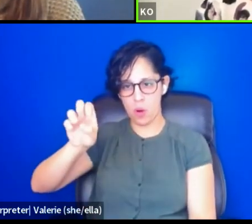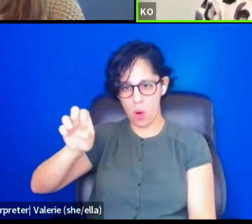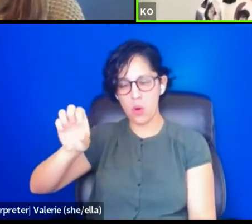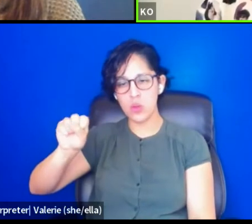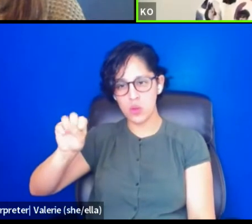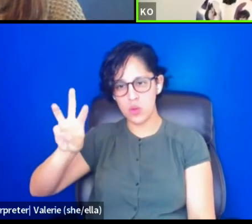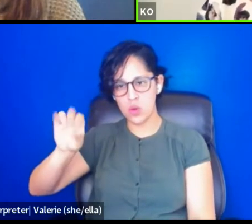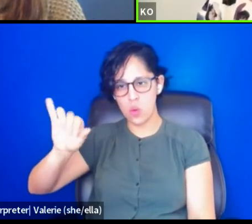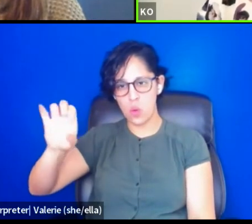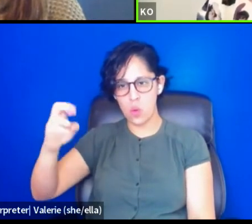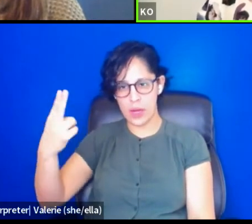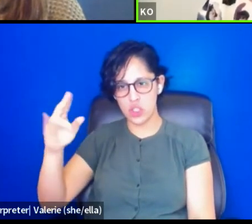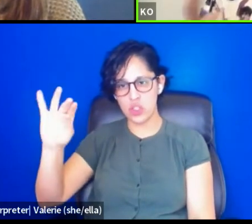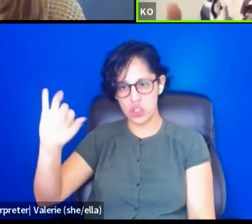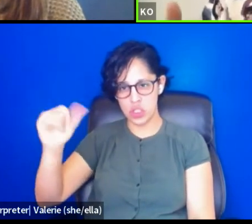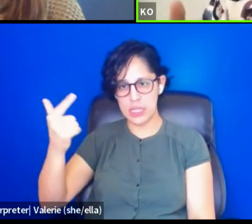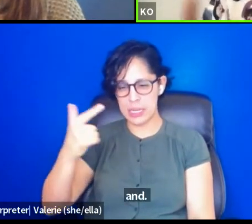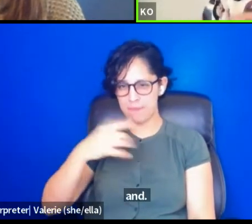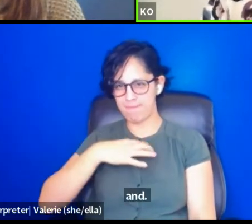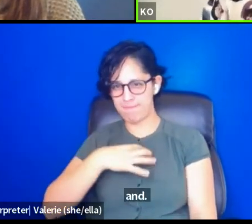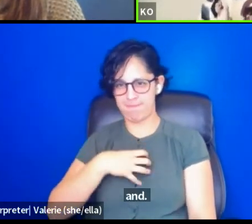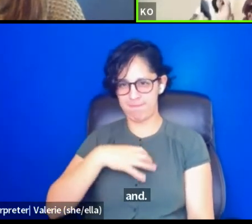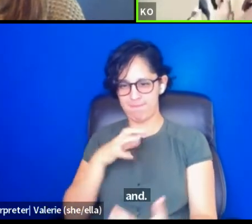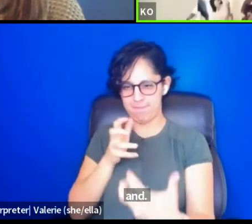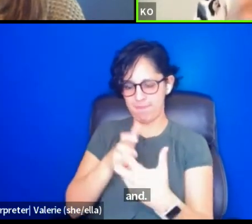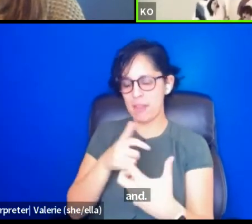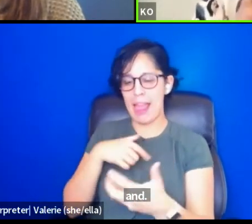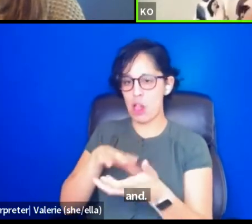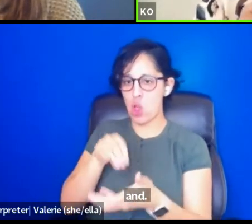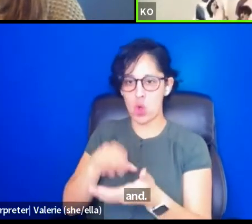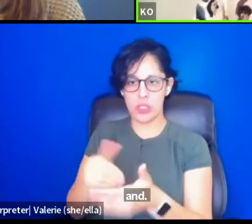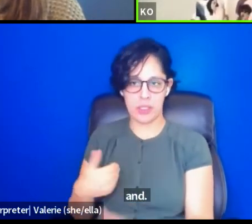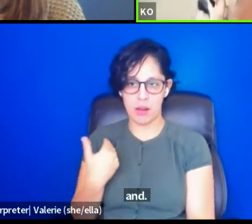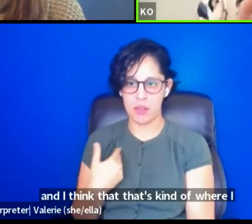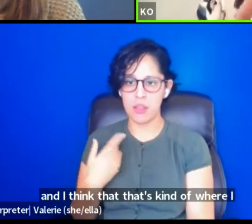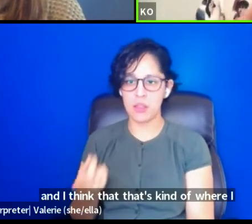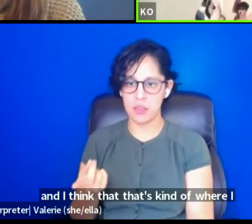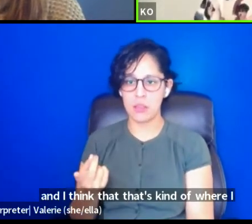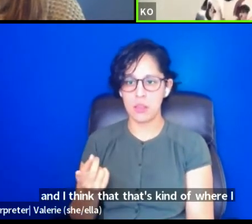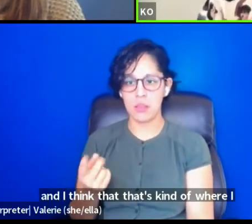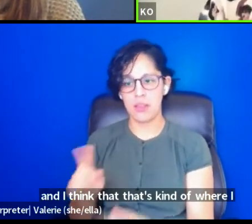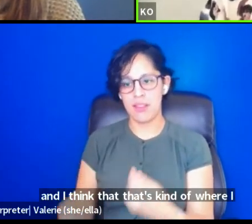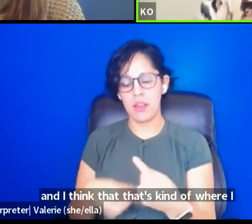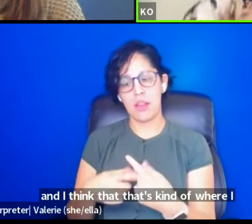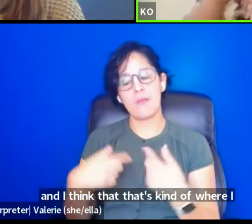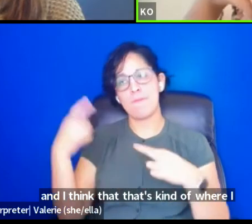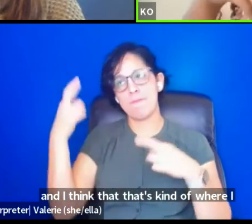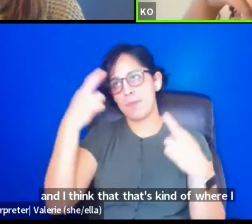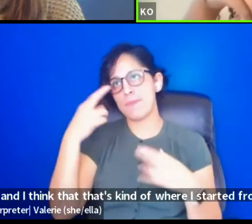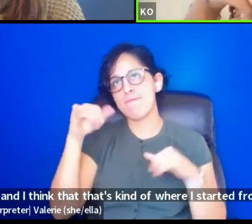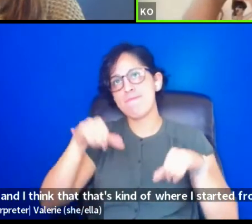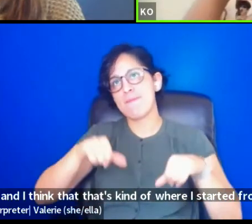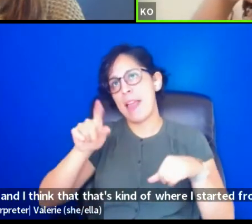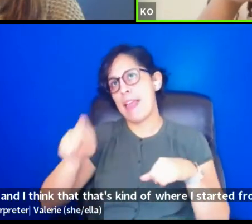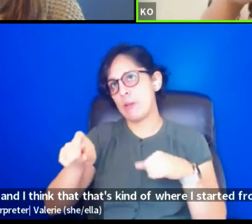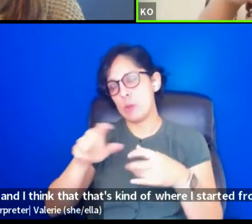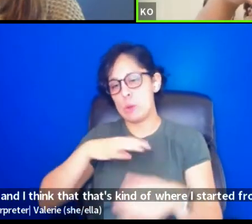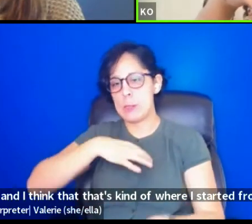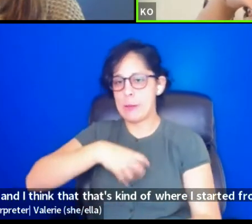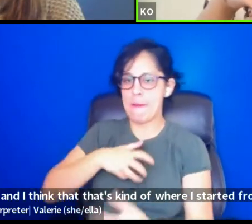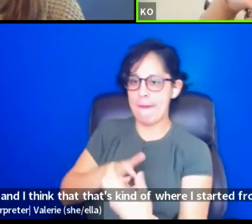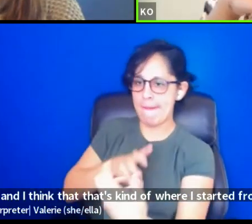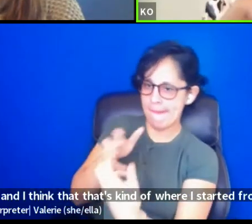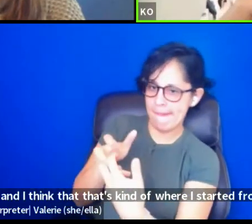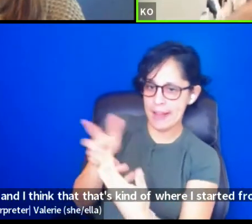and I think that that's kind of where I started from a place of not listening to